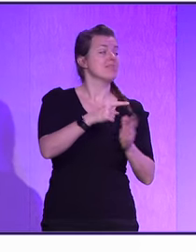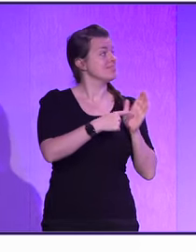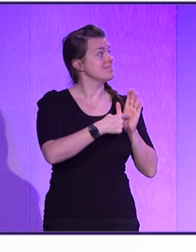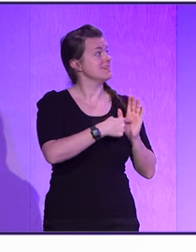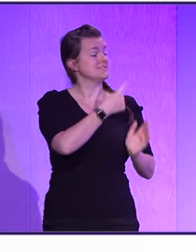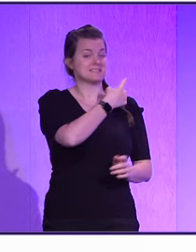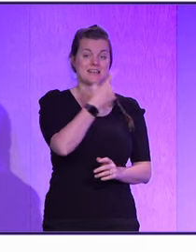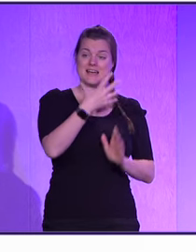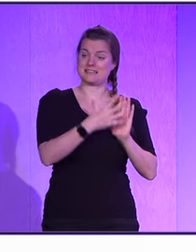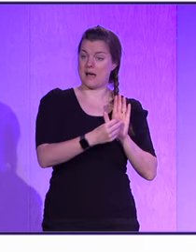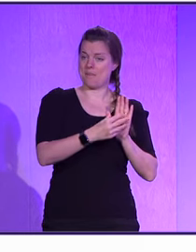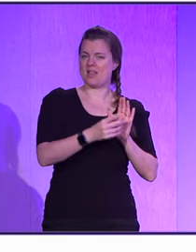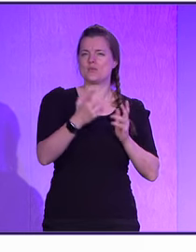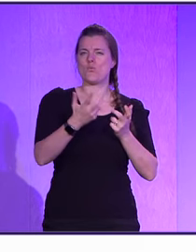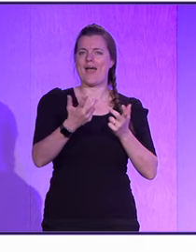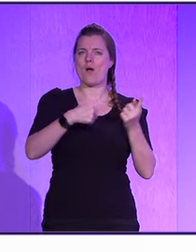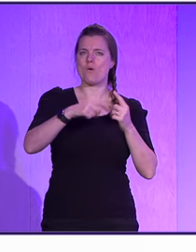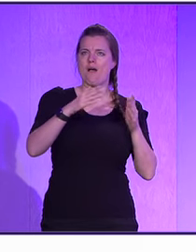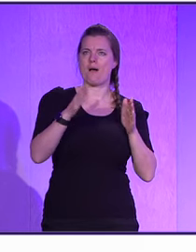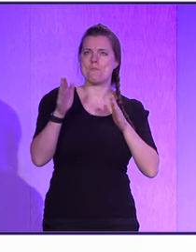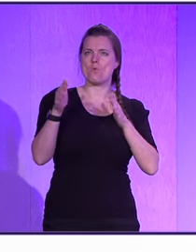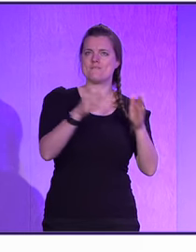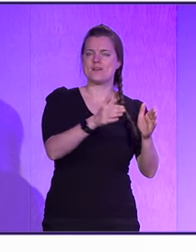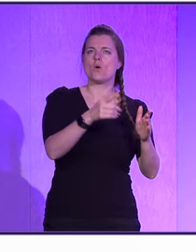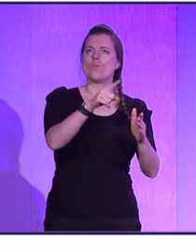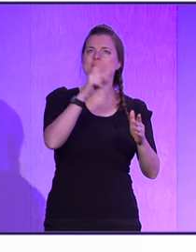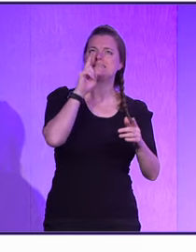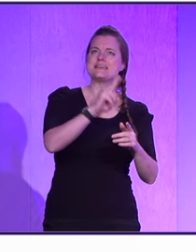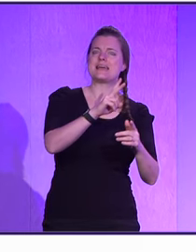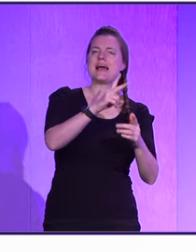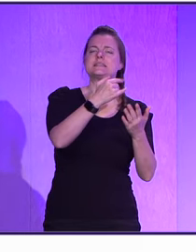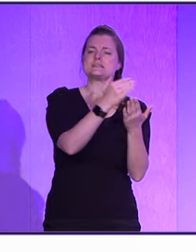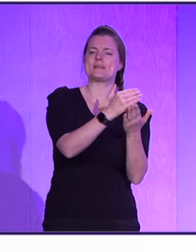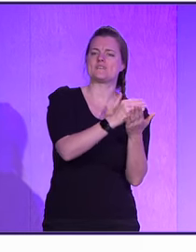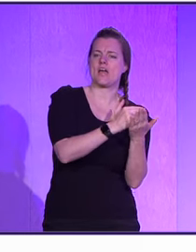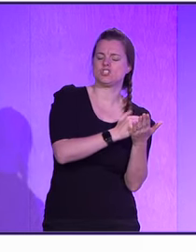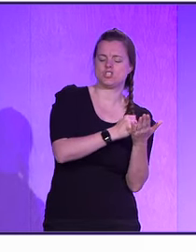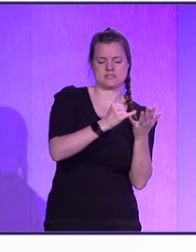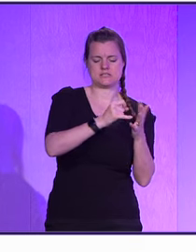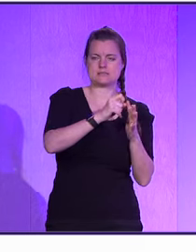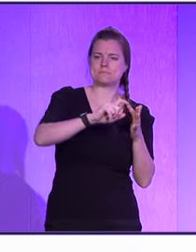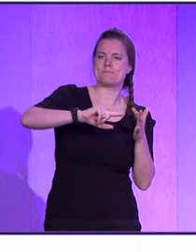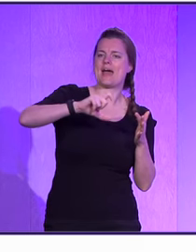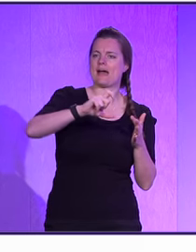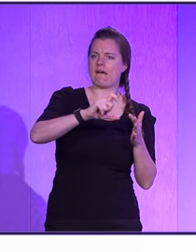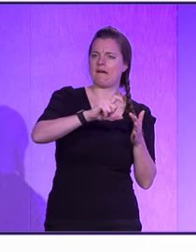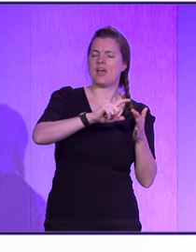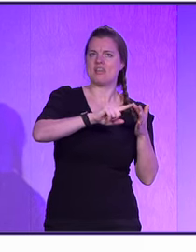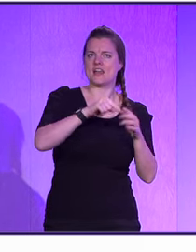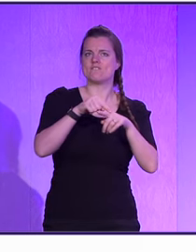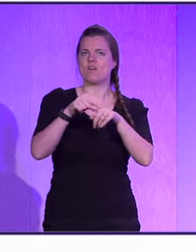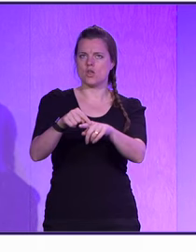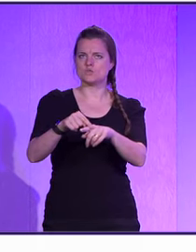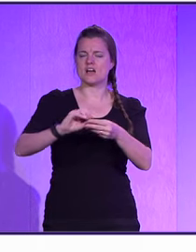shown you is where people's minds are heading. You define this task. You define the specification. It executes this